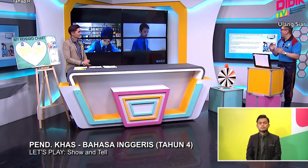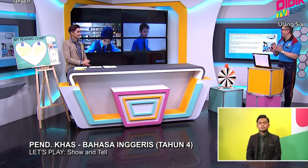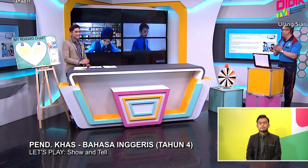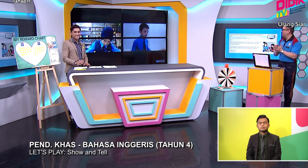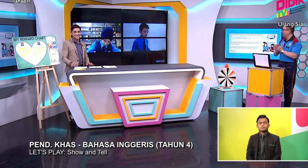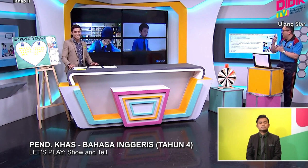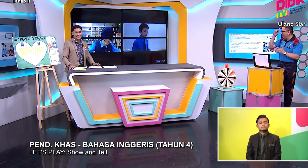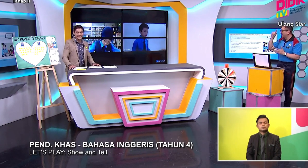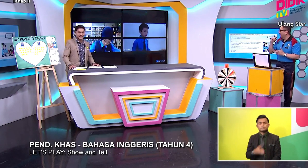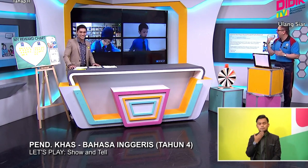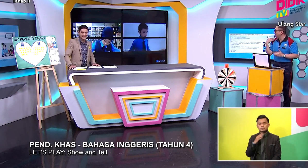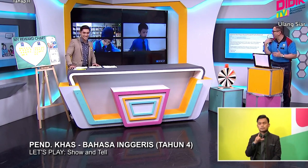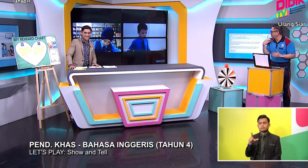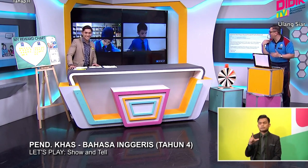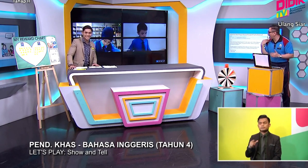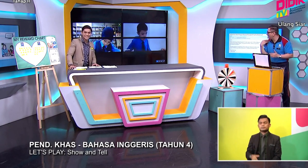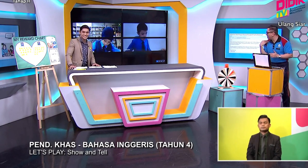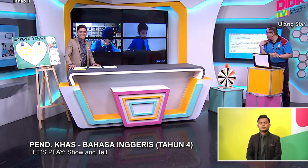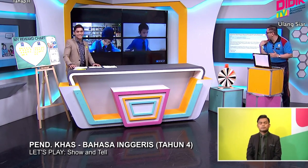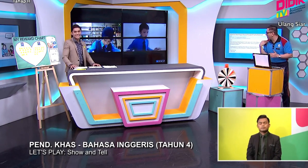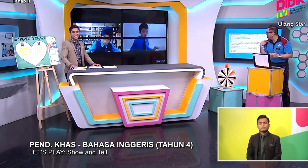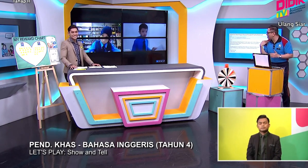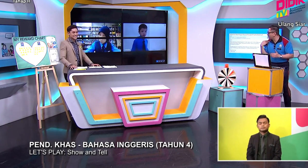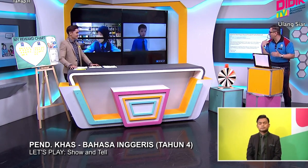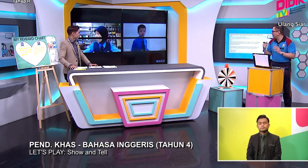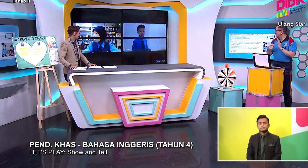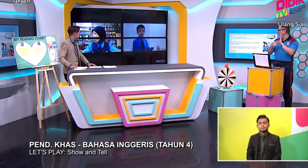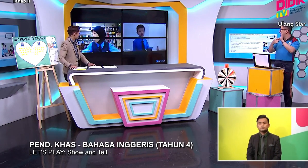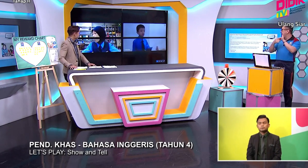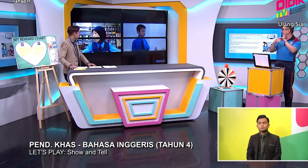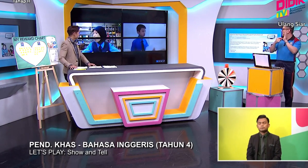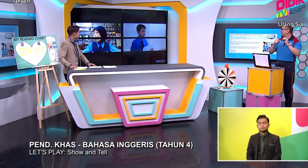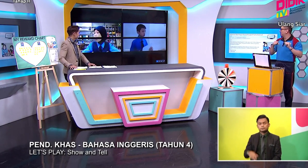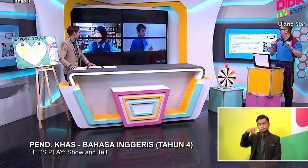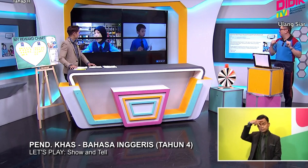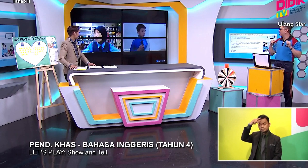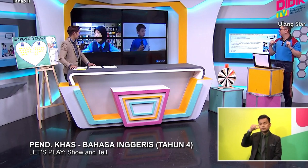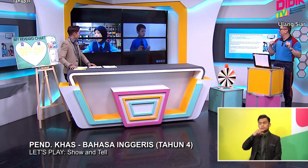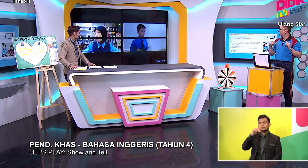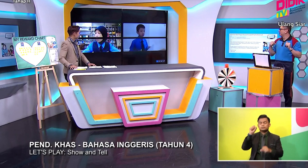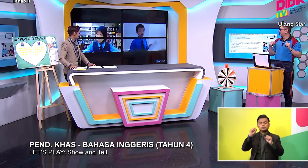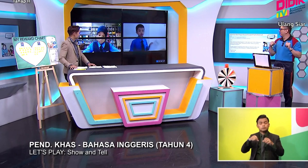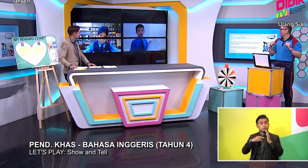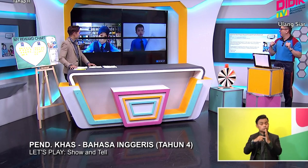Alright. Peng Peng. I think you have the answer already. Can you show us?